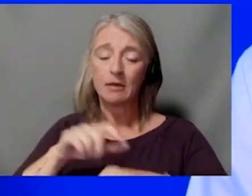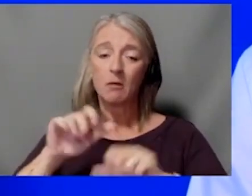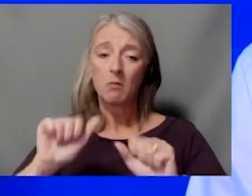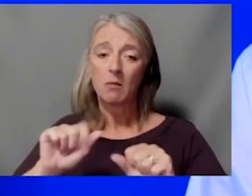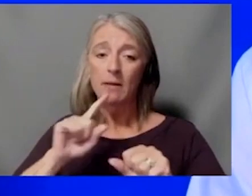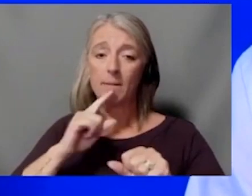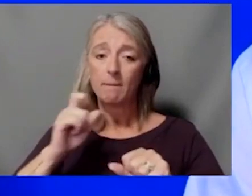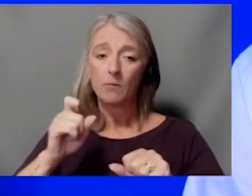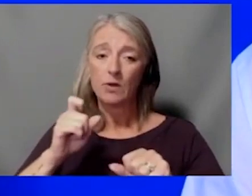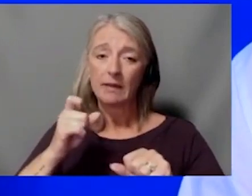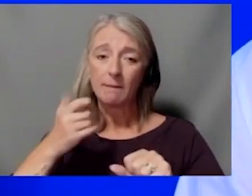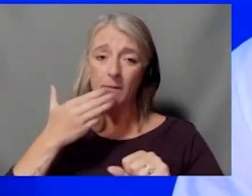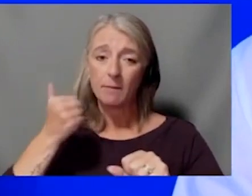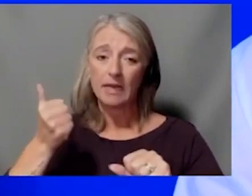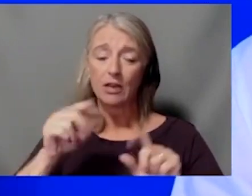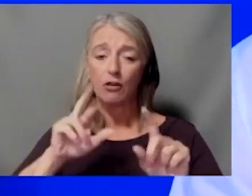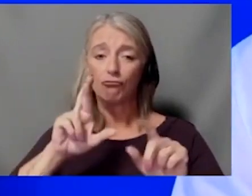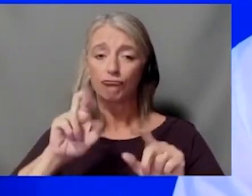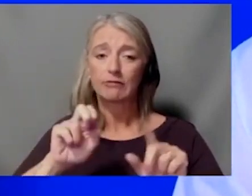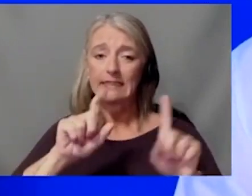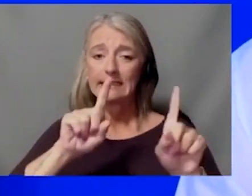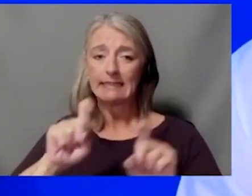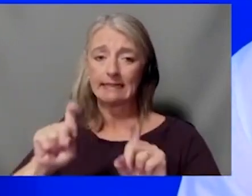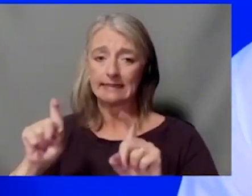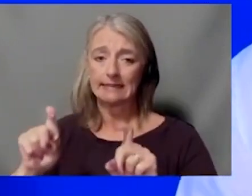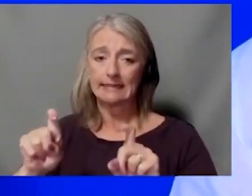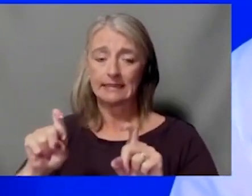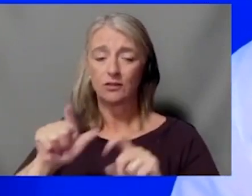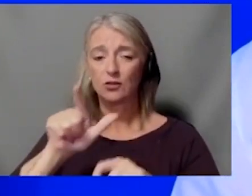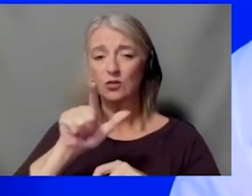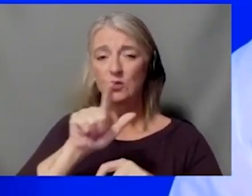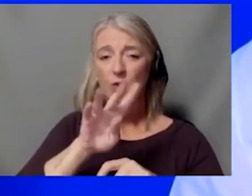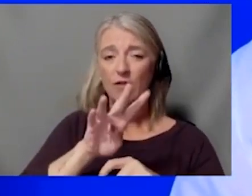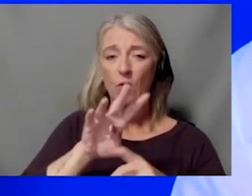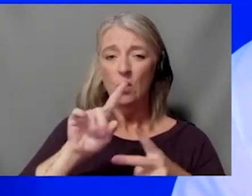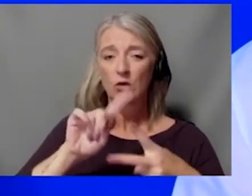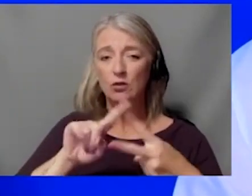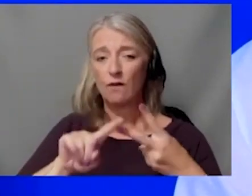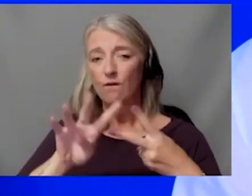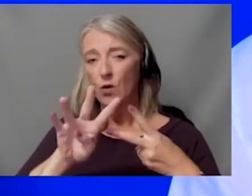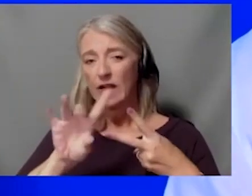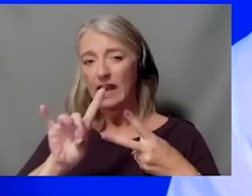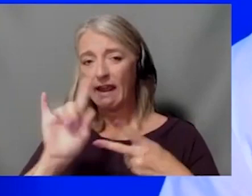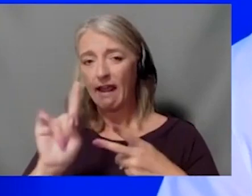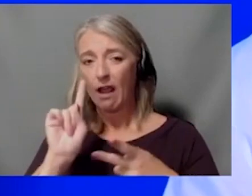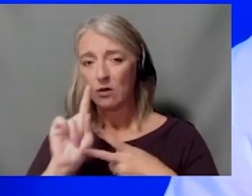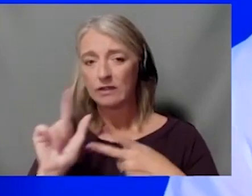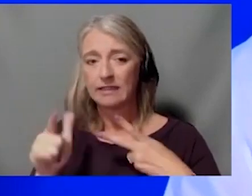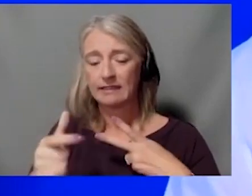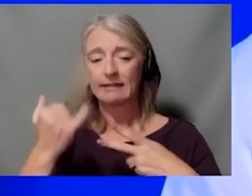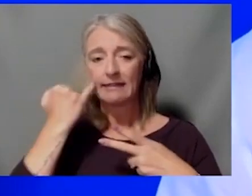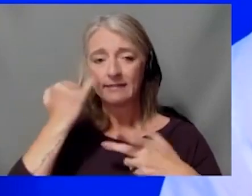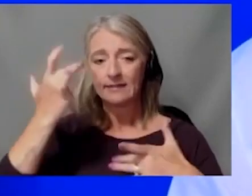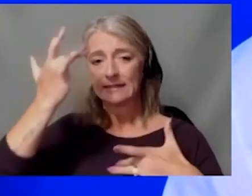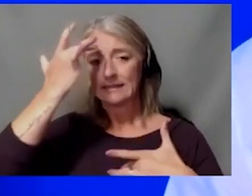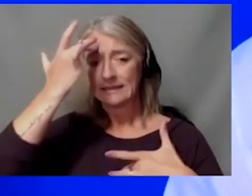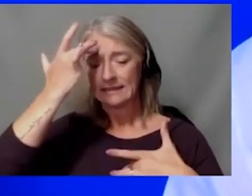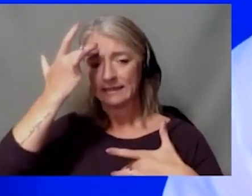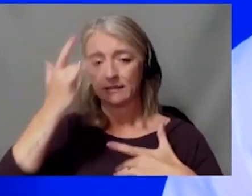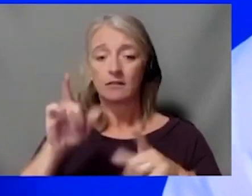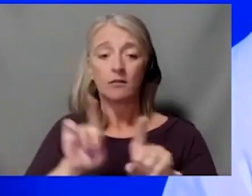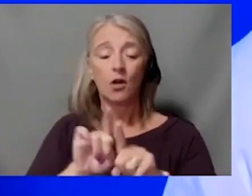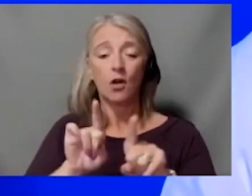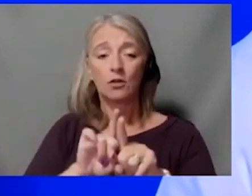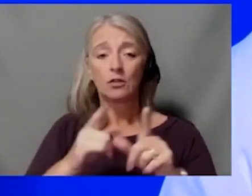retesting, uh, 24 to 48 hours later, especially if you're having symptoms, but also if you can try to get in to do a